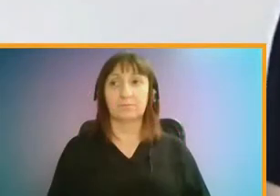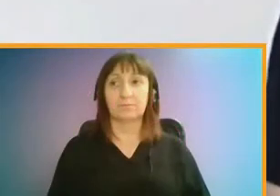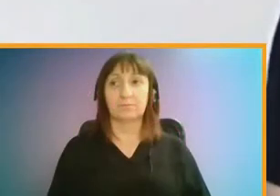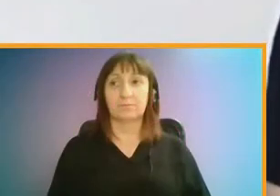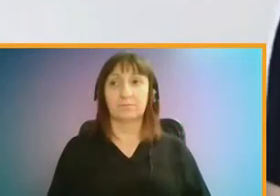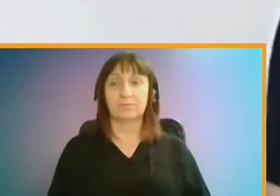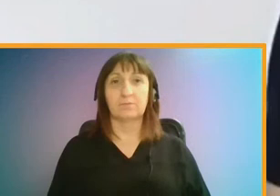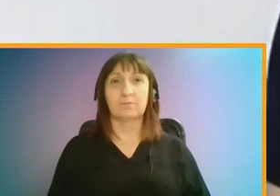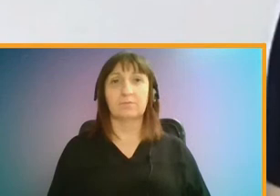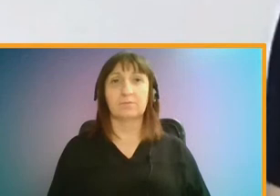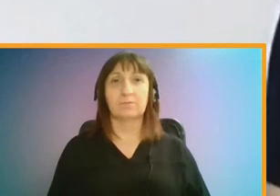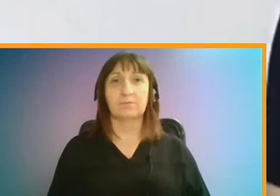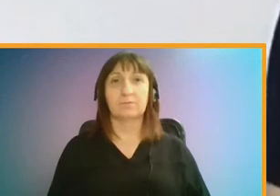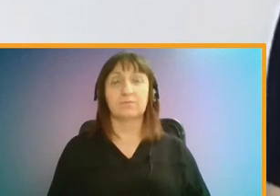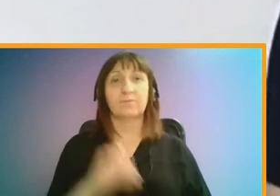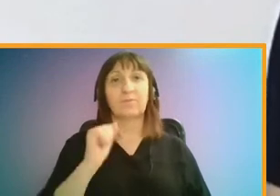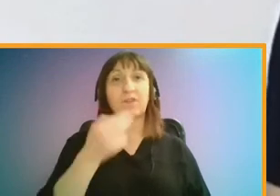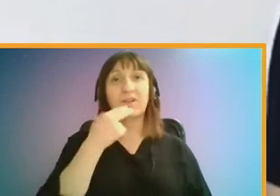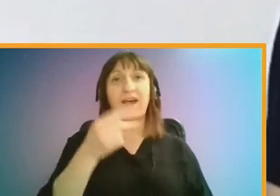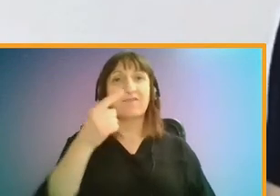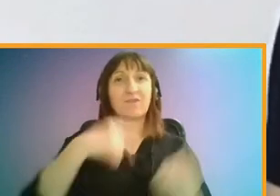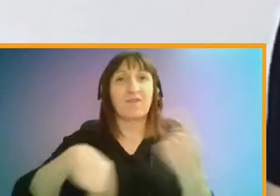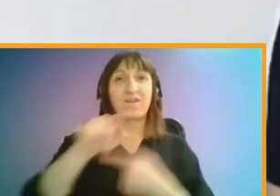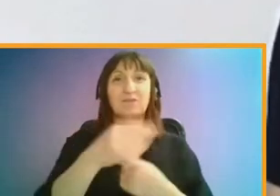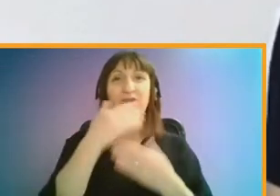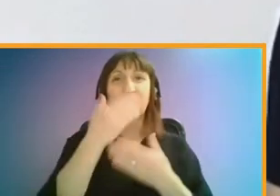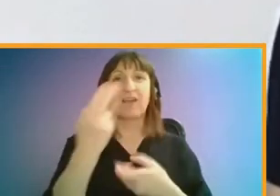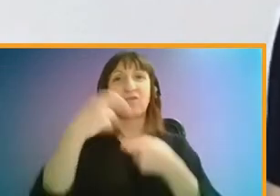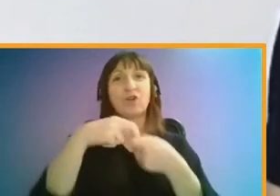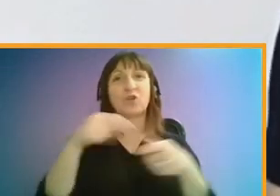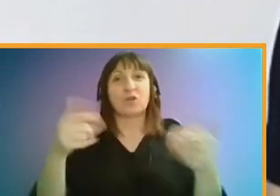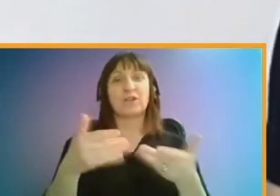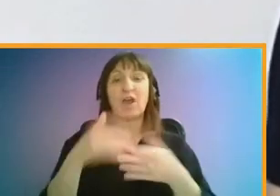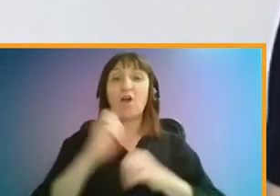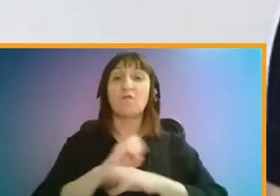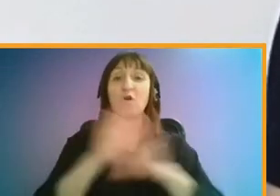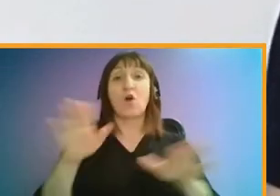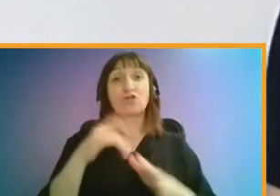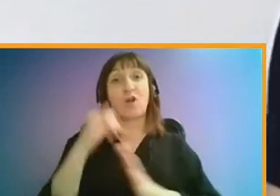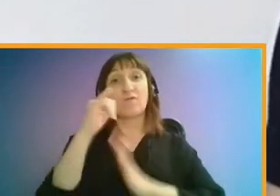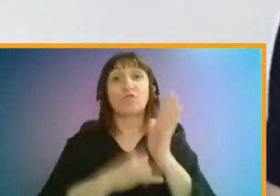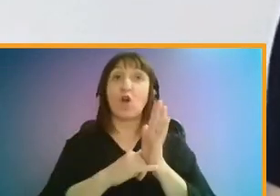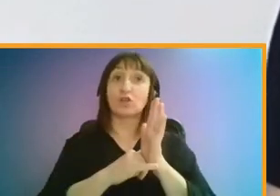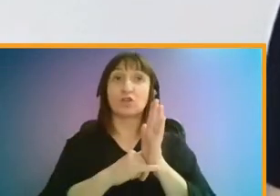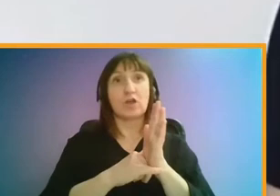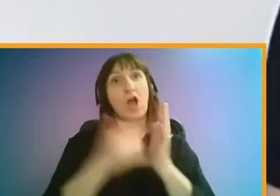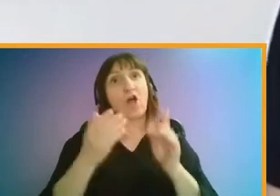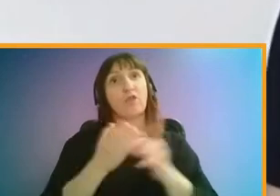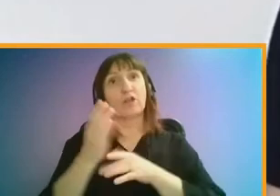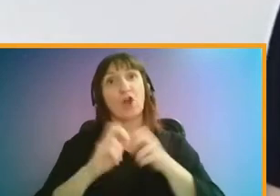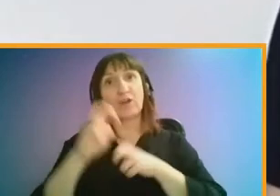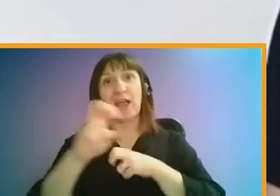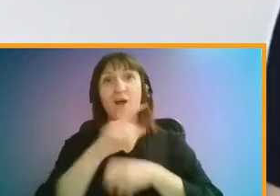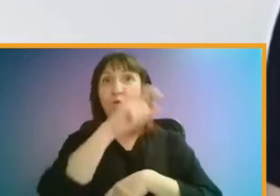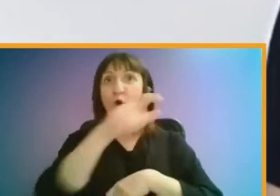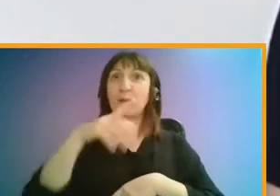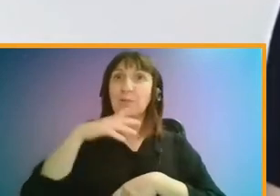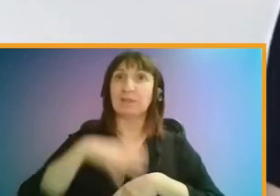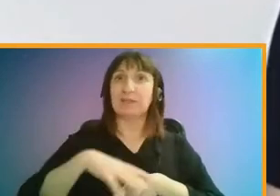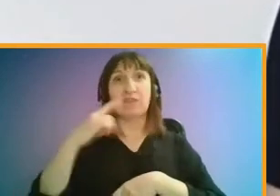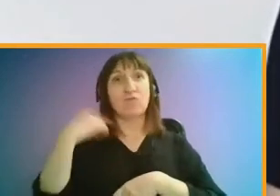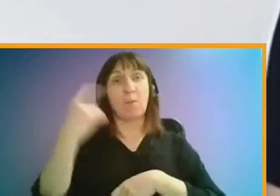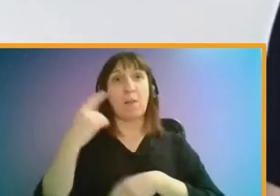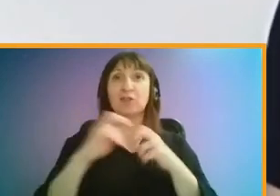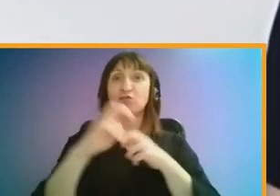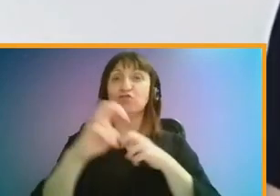Good afternoon, everybody, and thank you so much for joining us today for the launch of our report, The Journey Ahead, What People Need from London Transport.